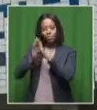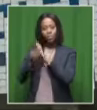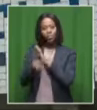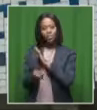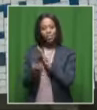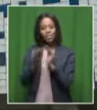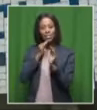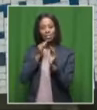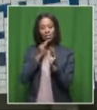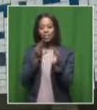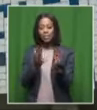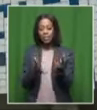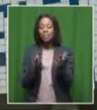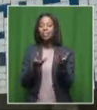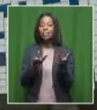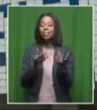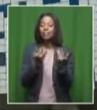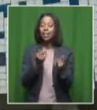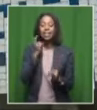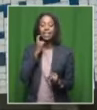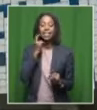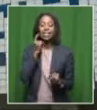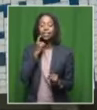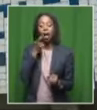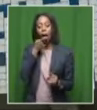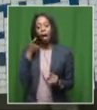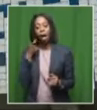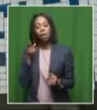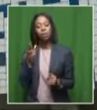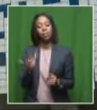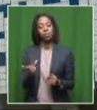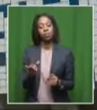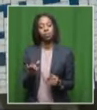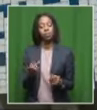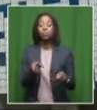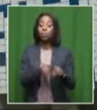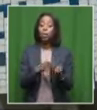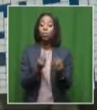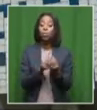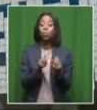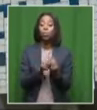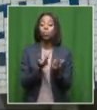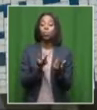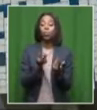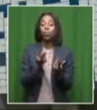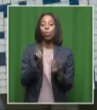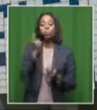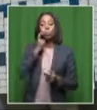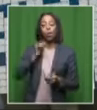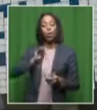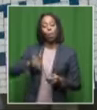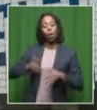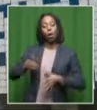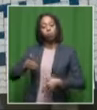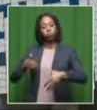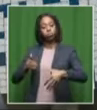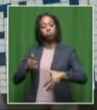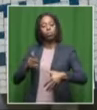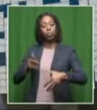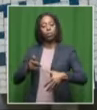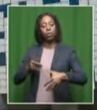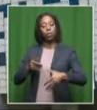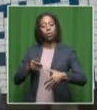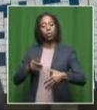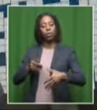So they are plastic and easy to get addicted. The same thing for pregnant women. Uh, we've had, uh,